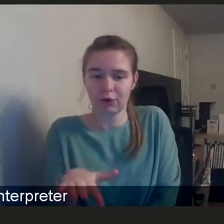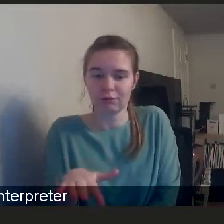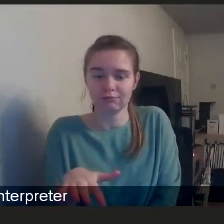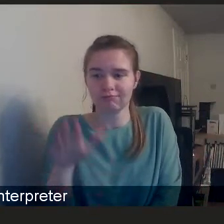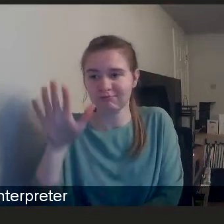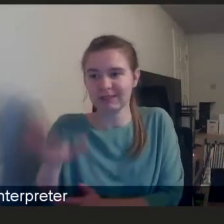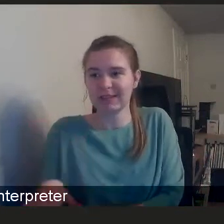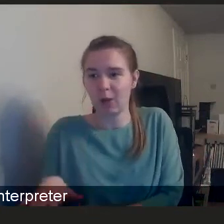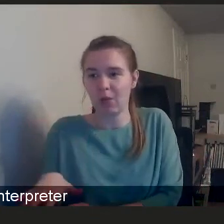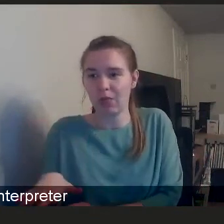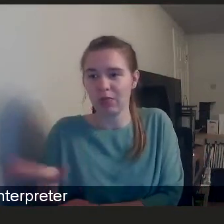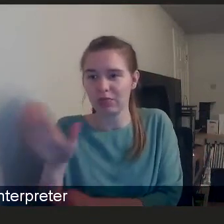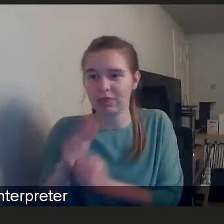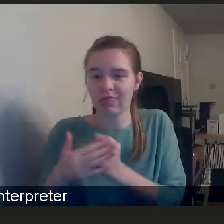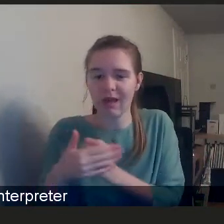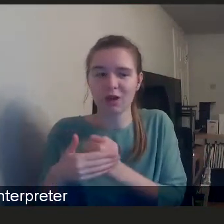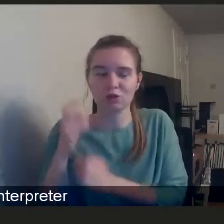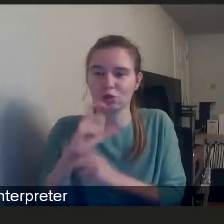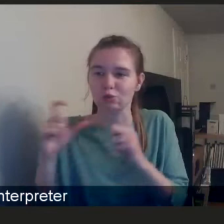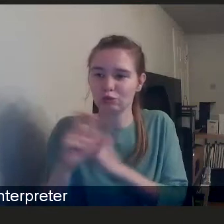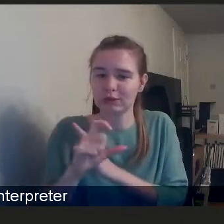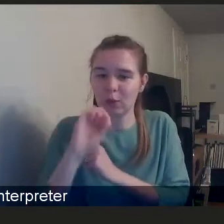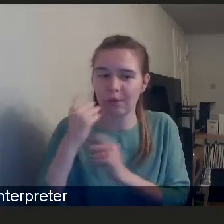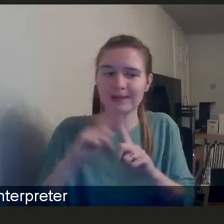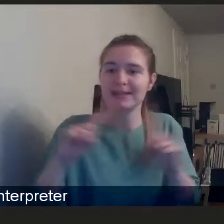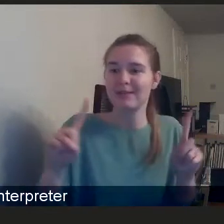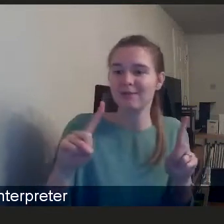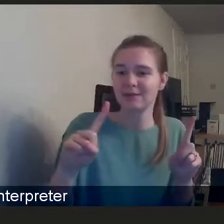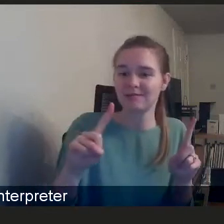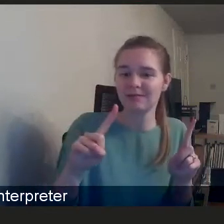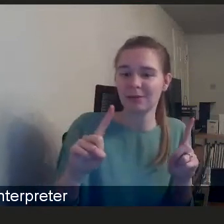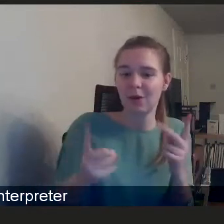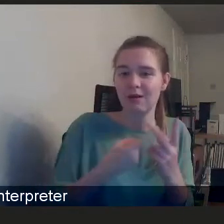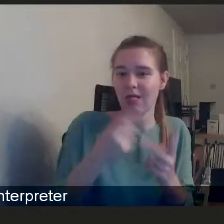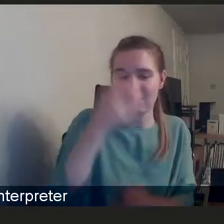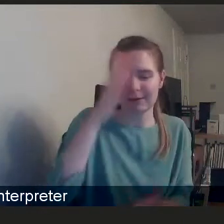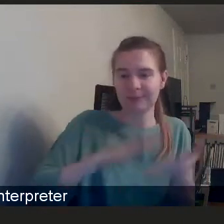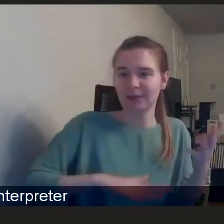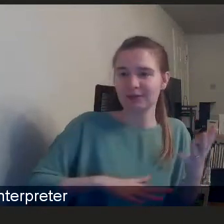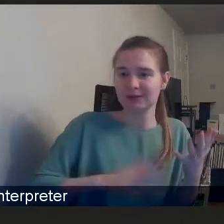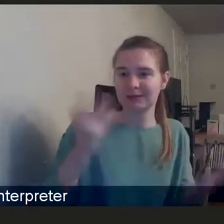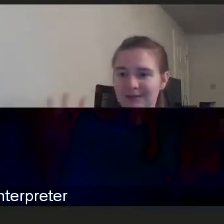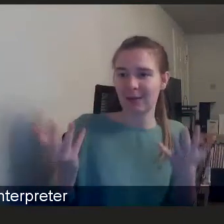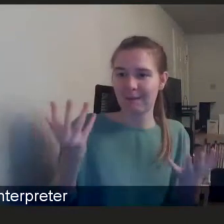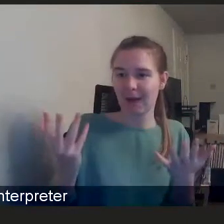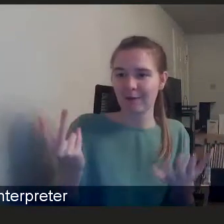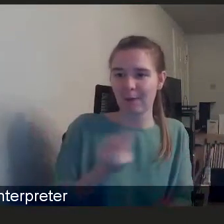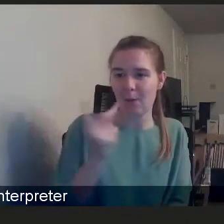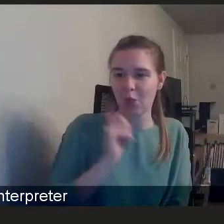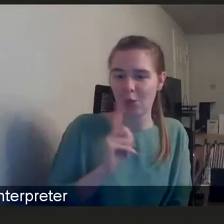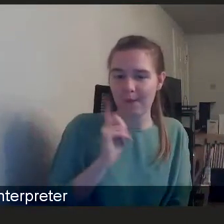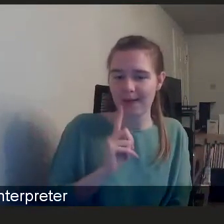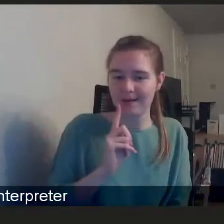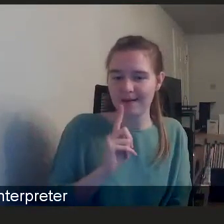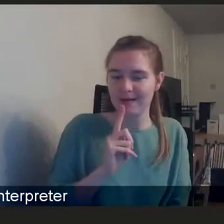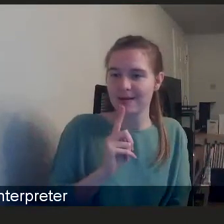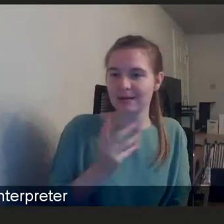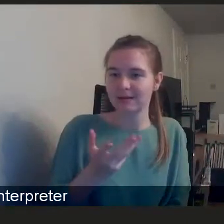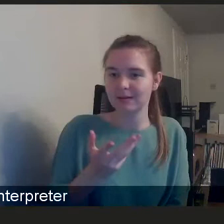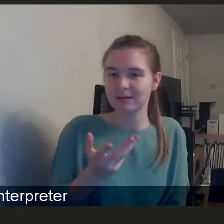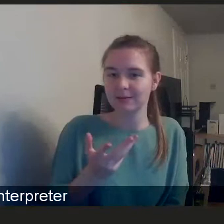community will be very different to another experience for a woman from a different kind of South Asian community.